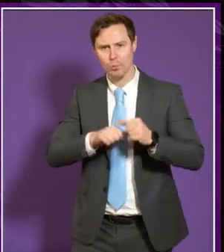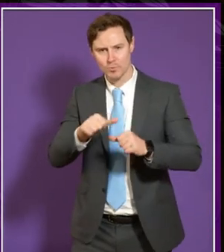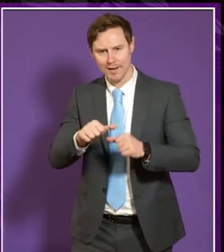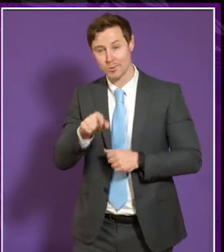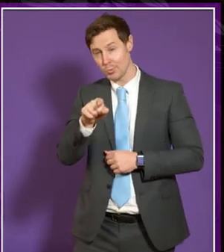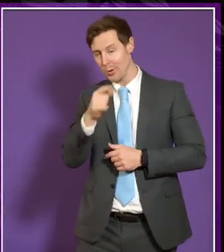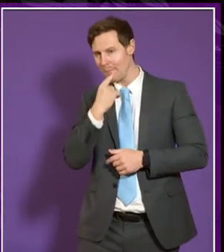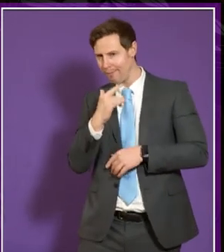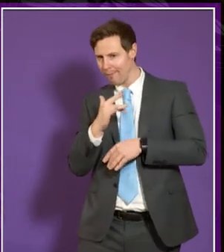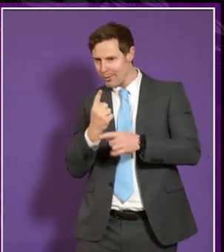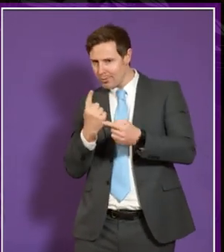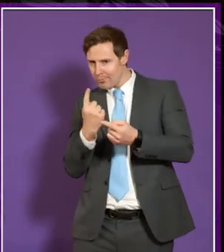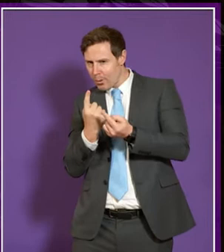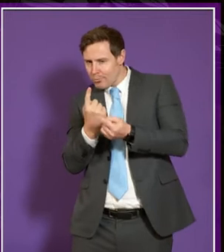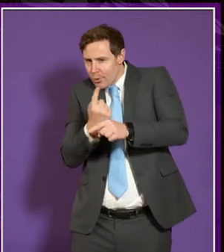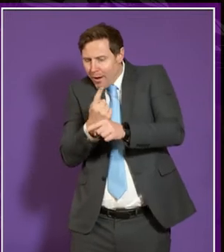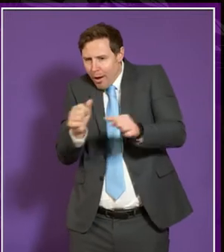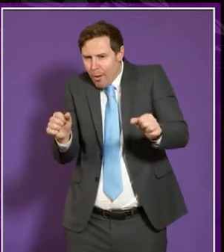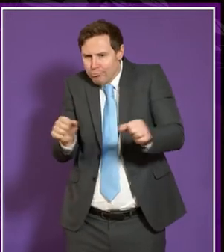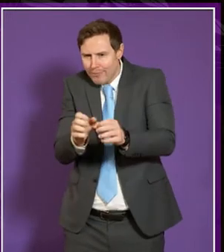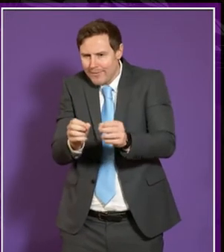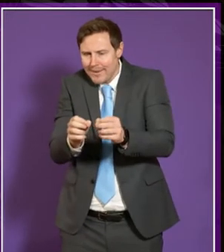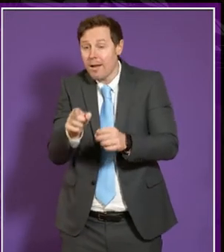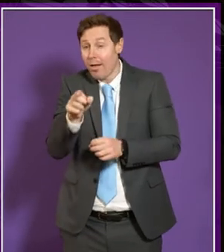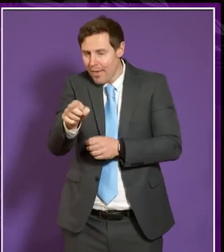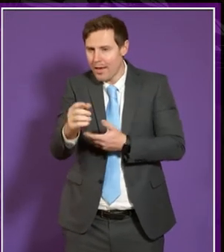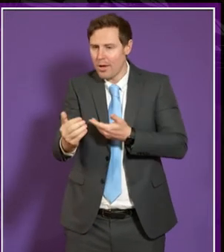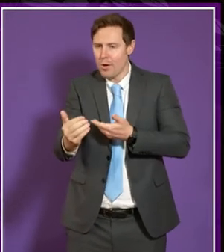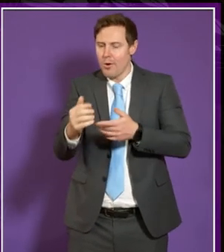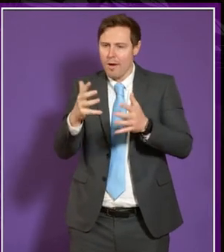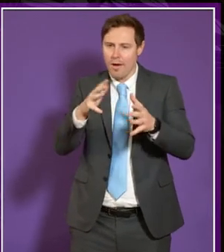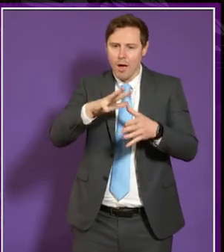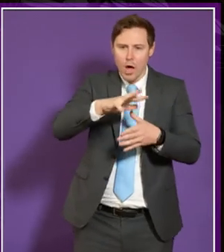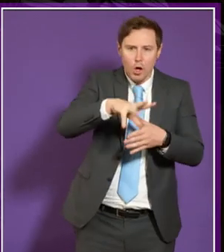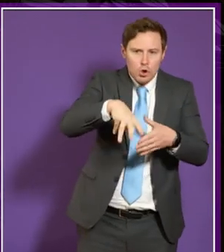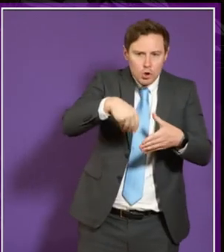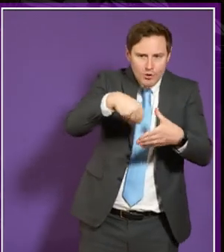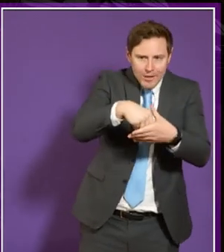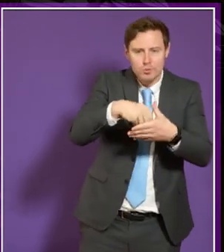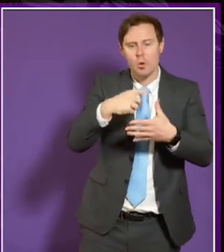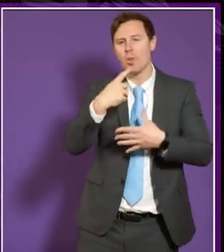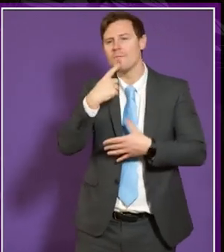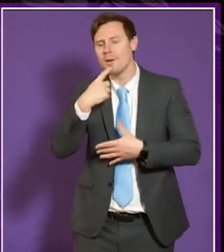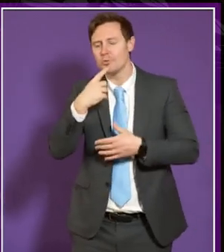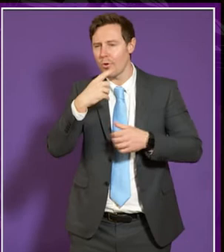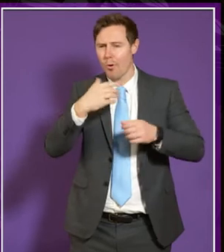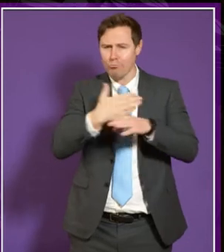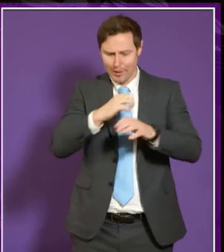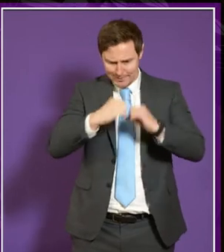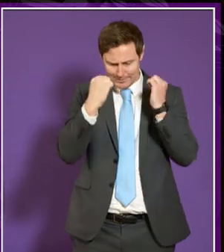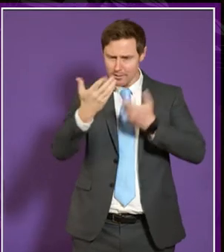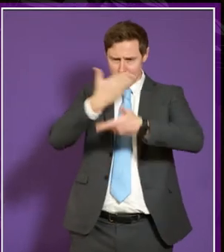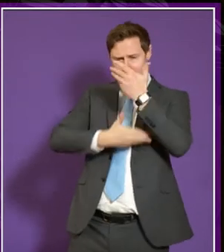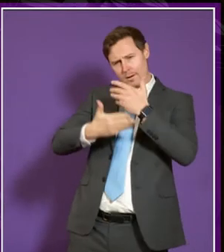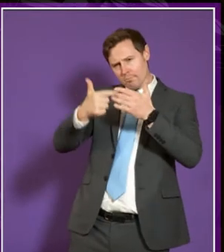the ucas side of it there um that included how contextual applications operate could you maybe tell us a little bit about